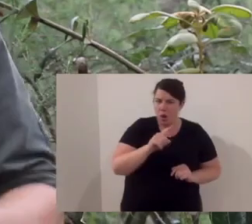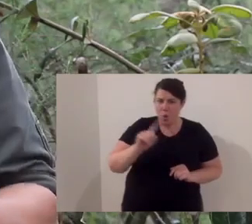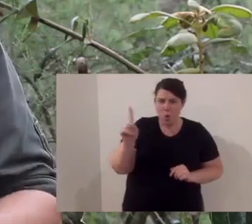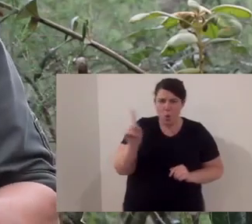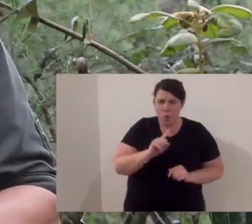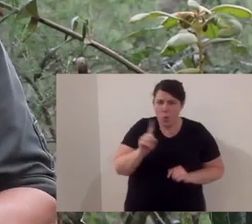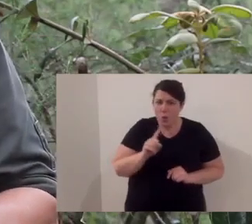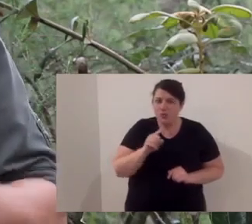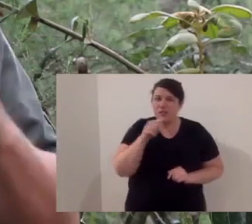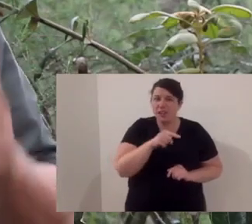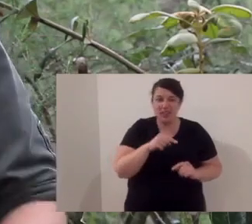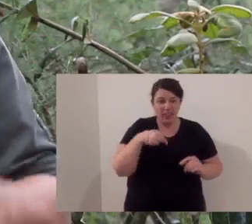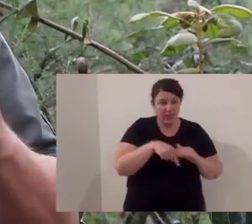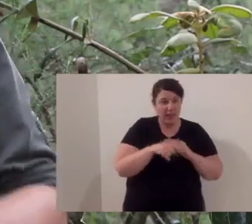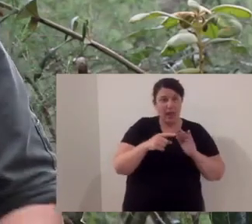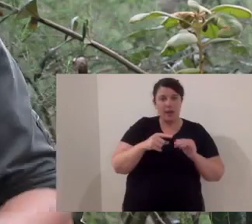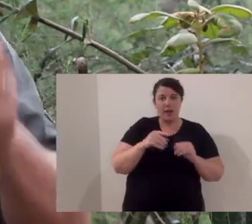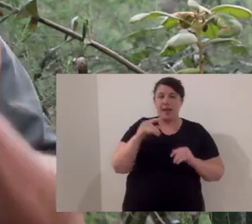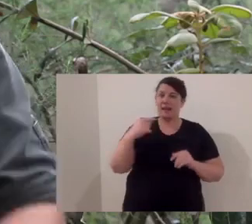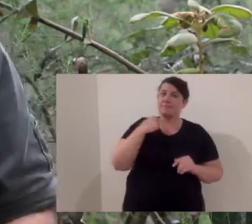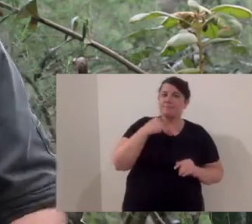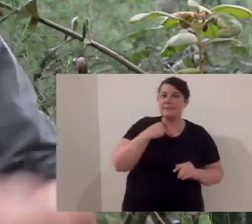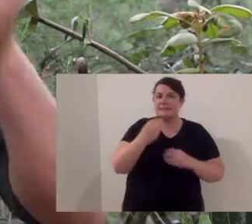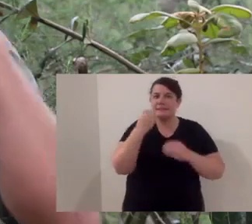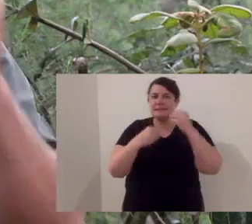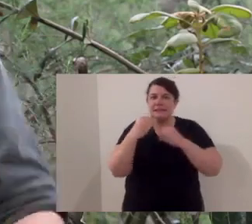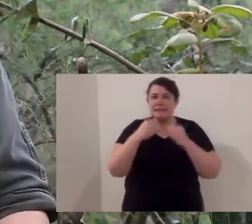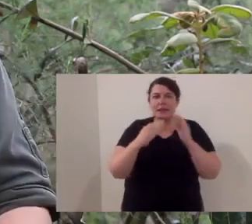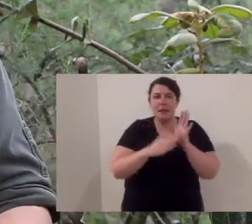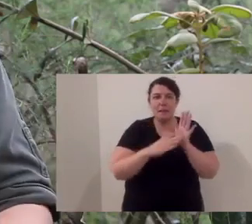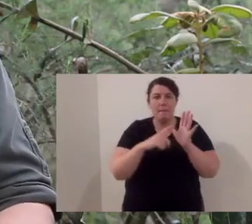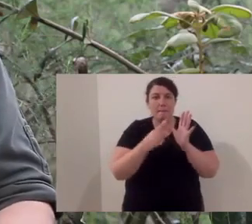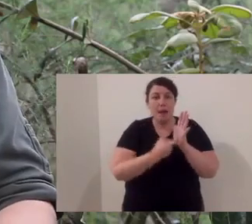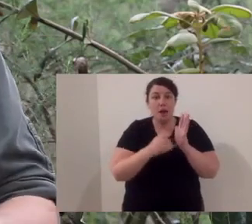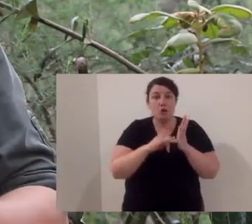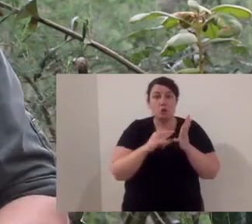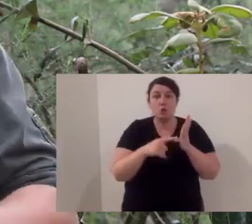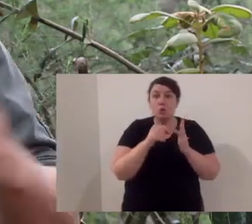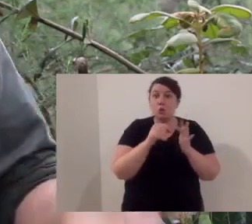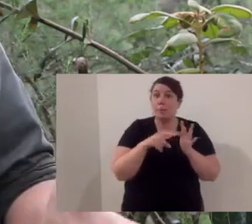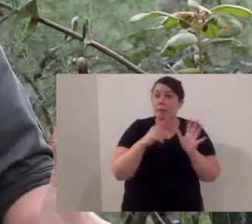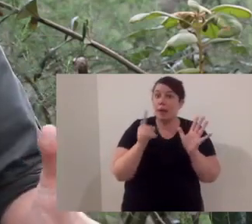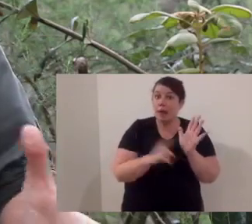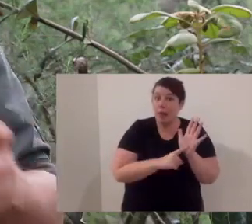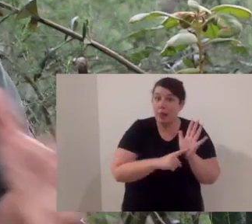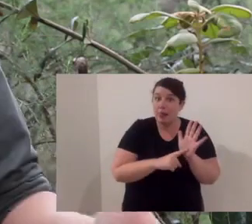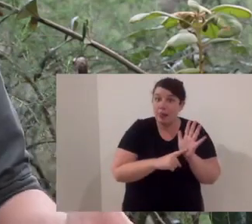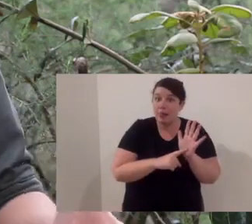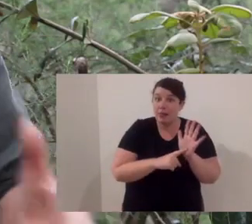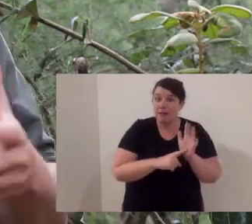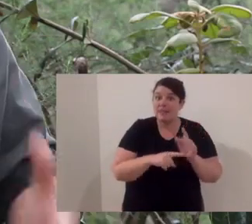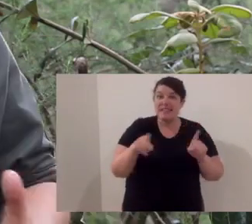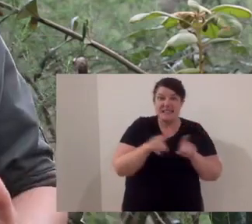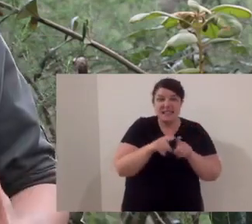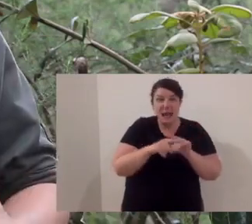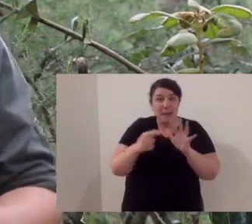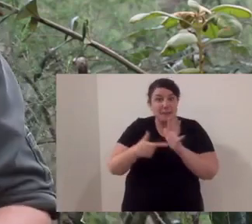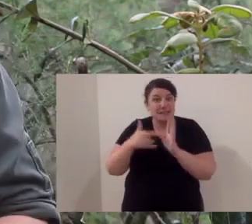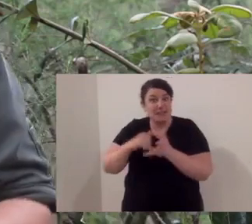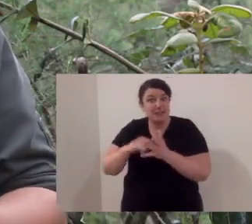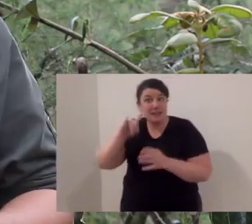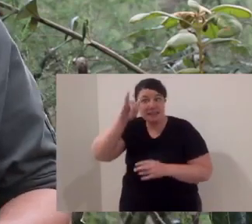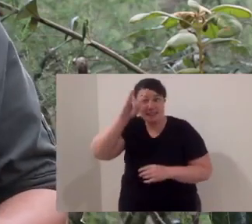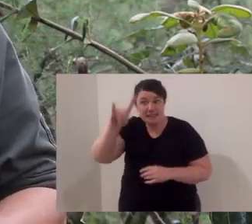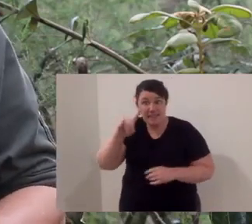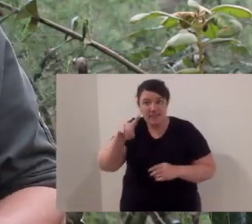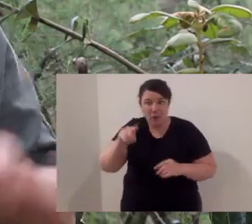Eastern quolls are a native Australian carnivorous marsupial. Some of their relatives are other species of quolls and